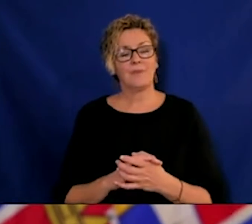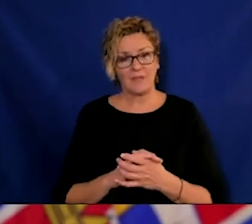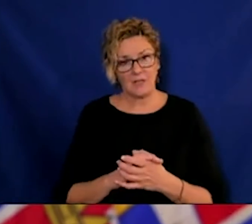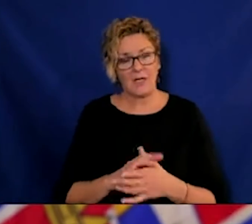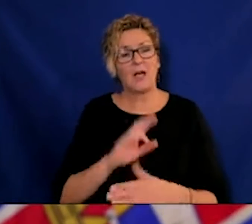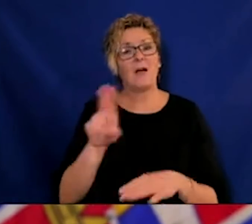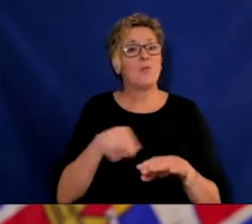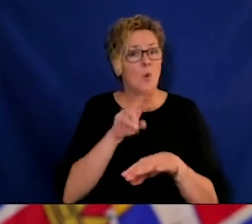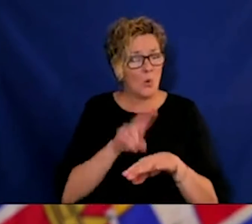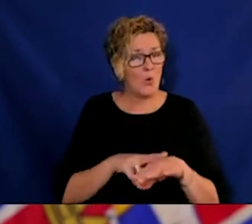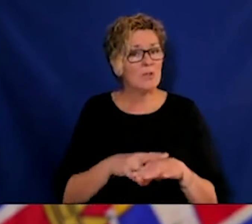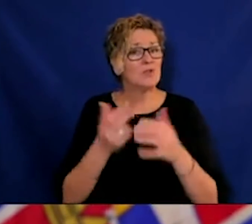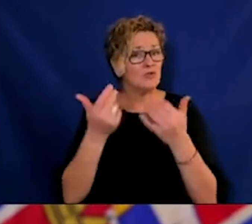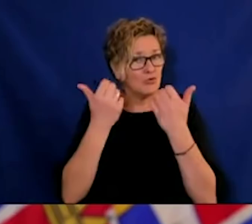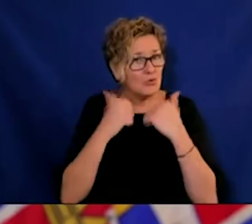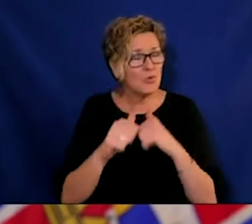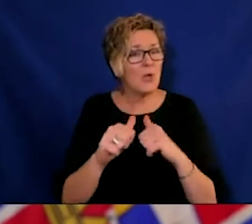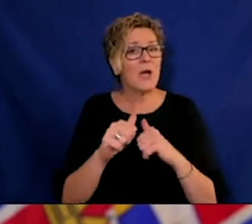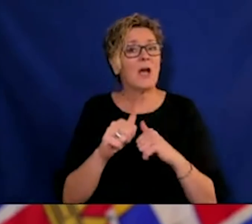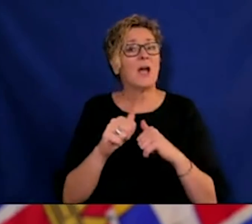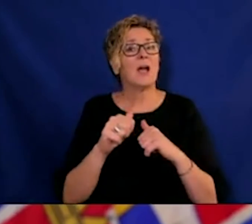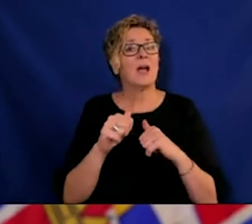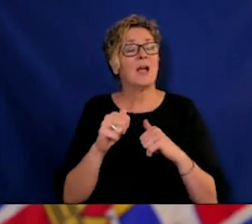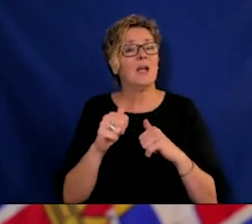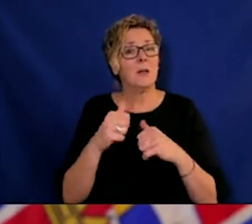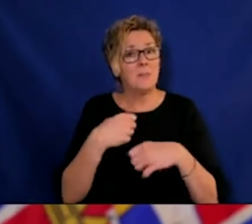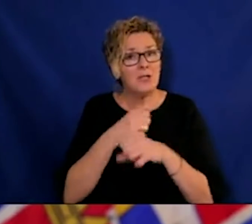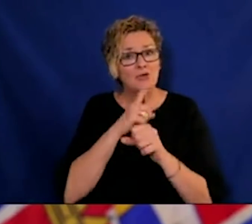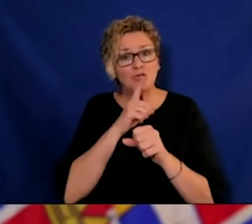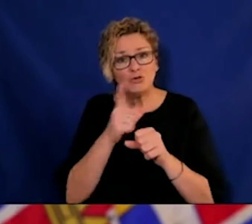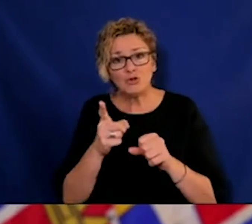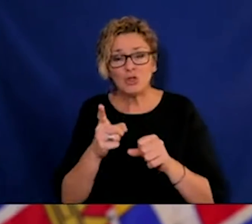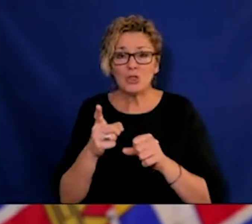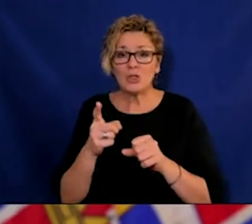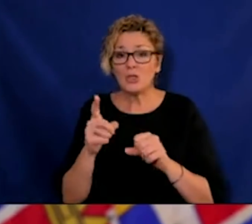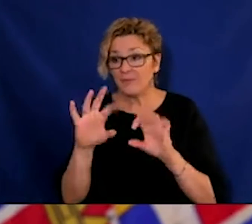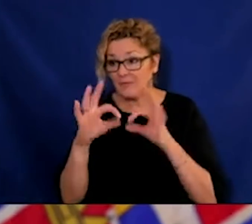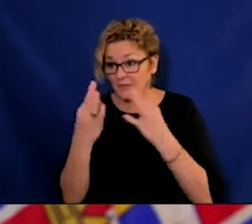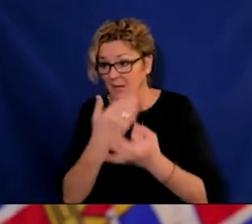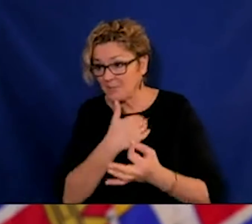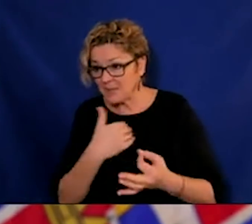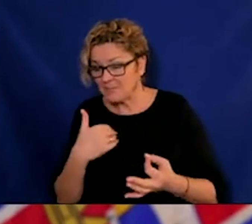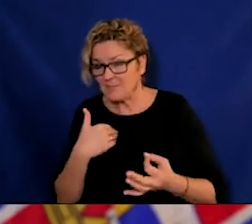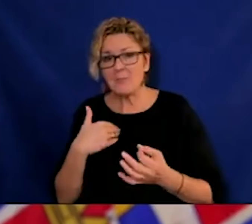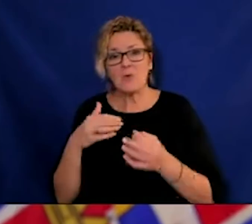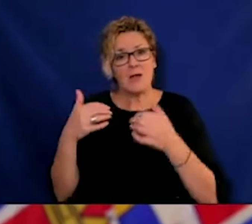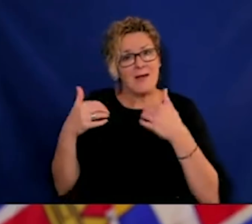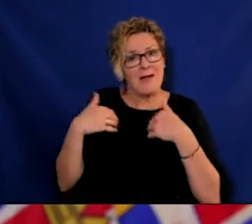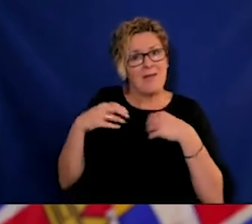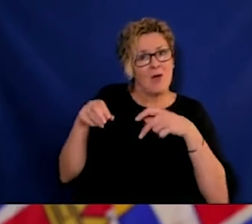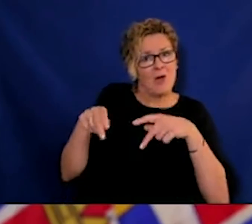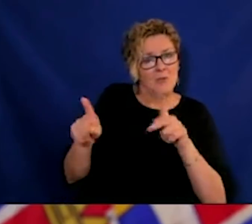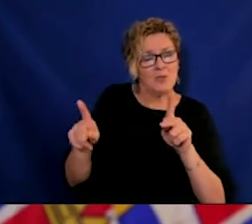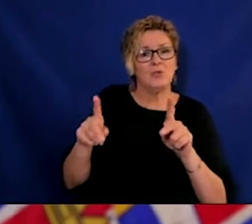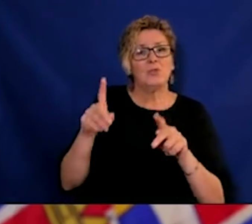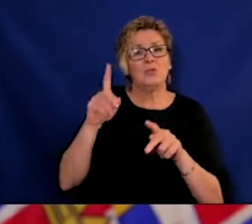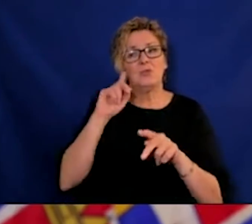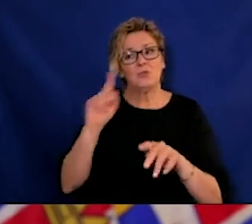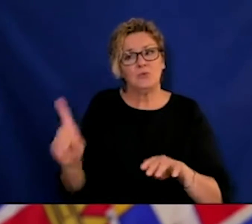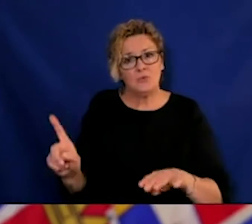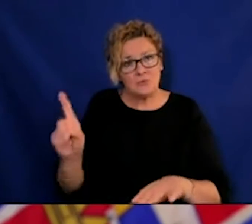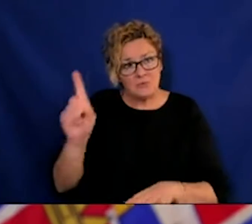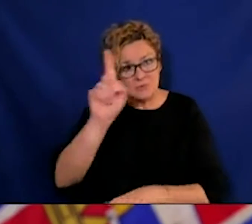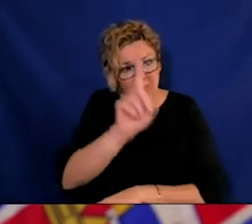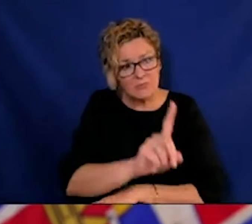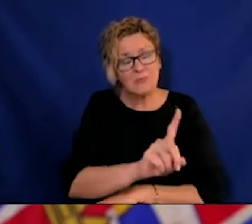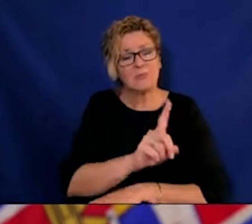are able to safely be with their loved one, but it is very challenging right now, with the amount of COVID that we're seeing circulating in